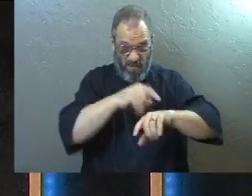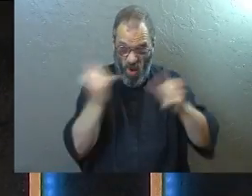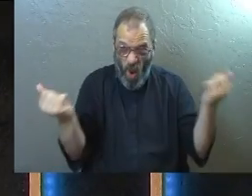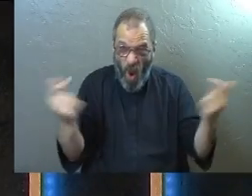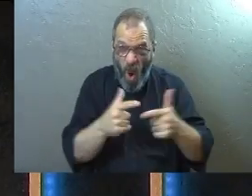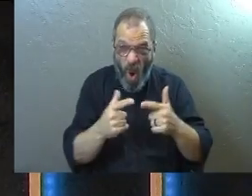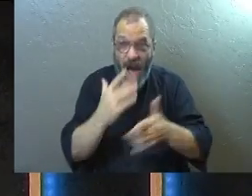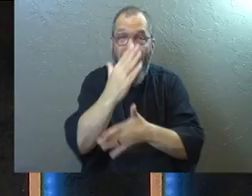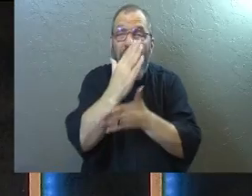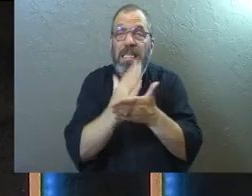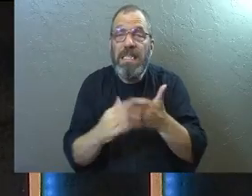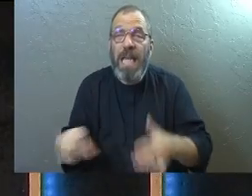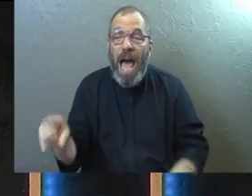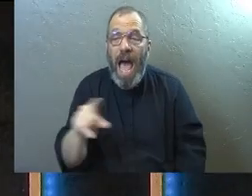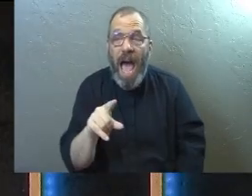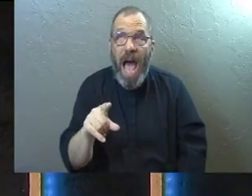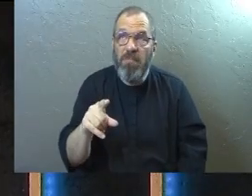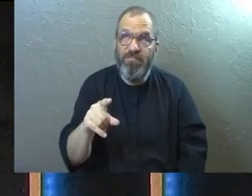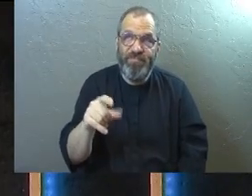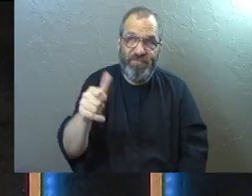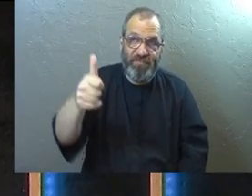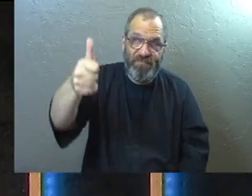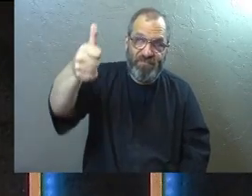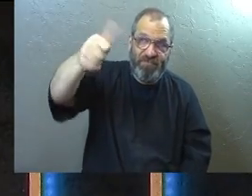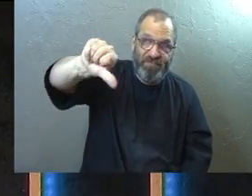some of you will refuse.